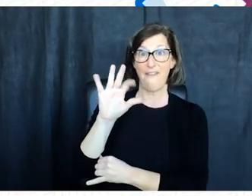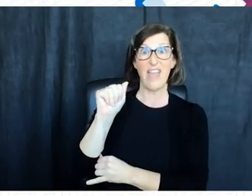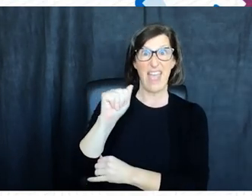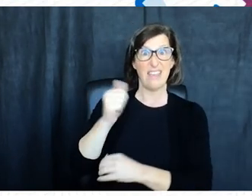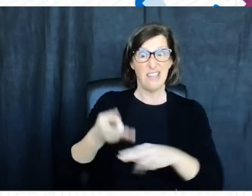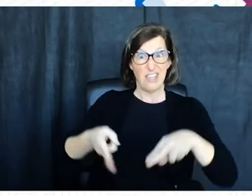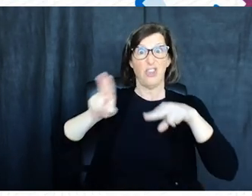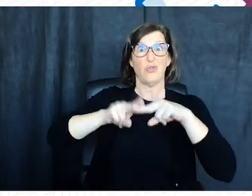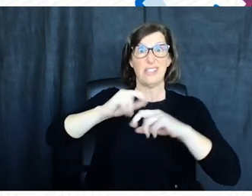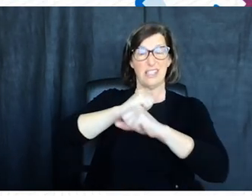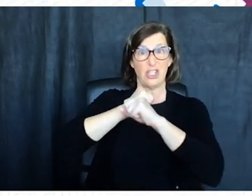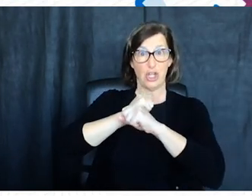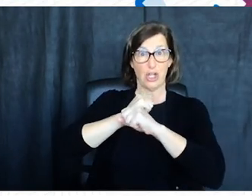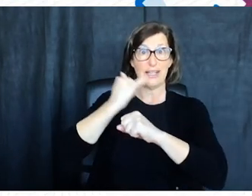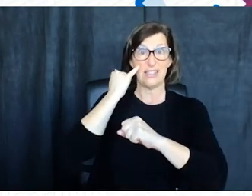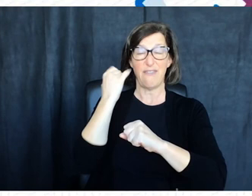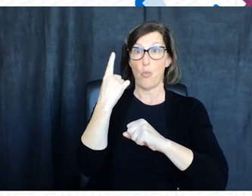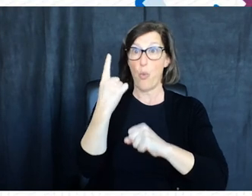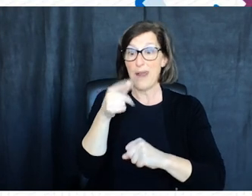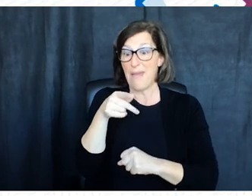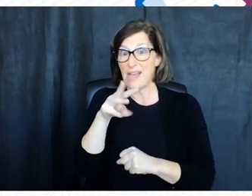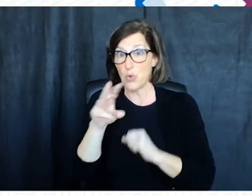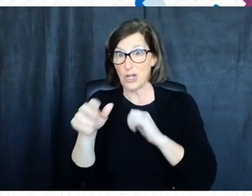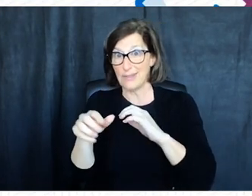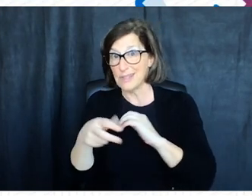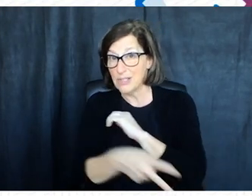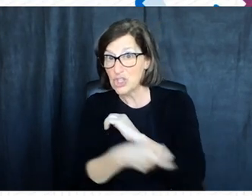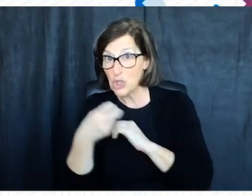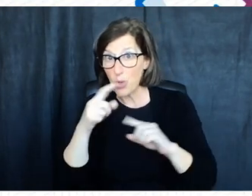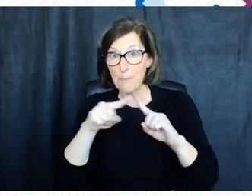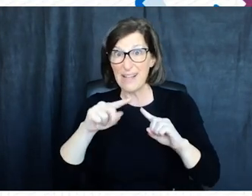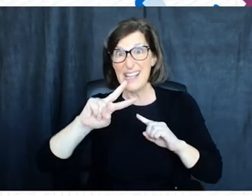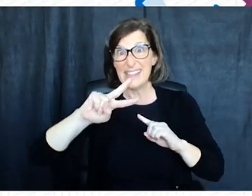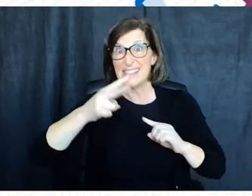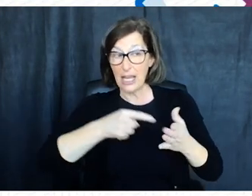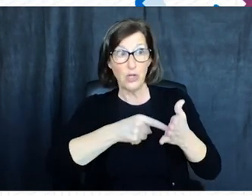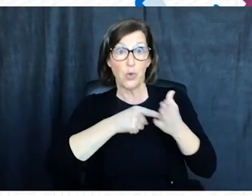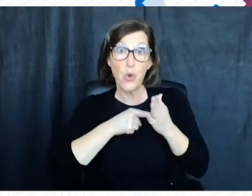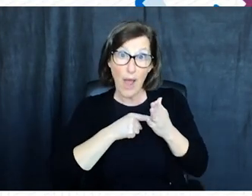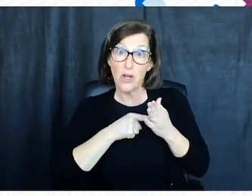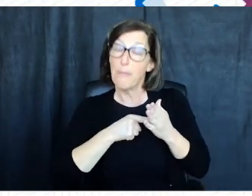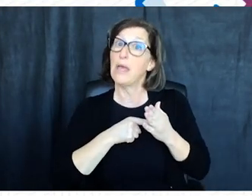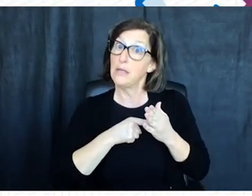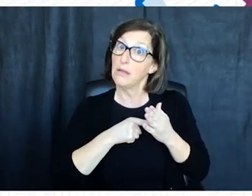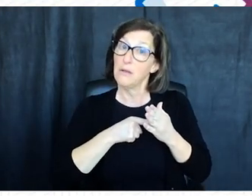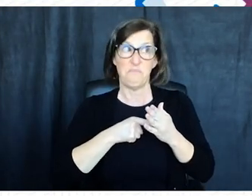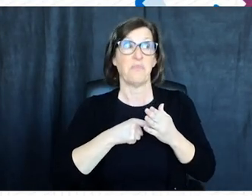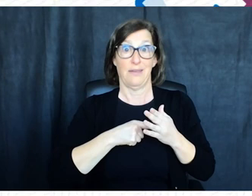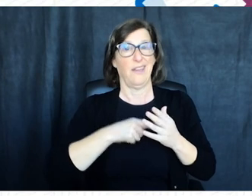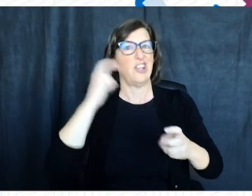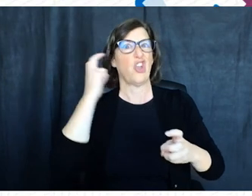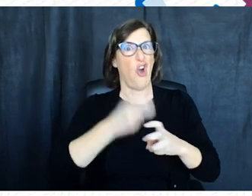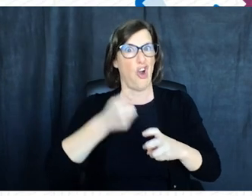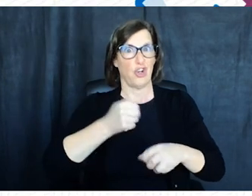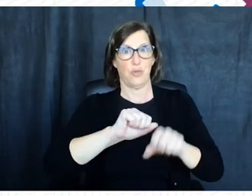because even if one credential is compromised unauthorized users will be challenged to meet the second authentication requirement largely thwarting their